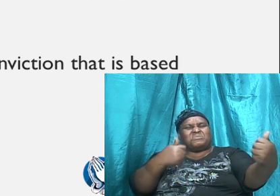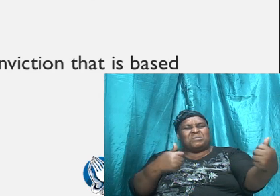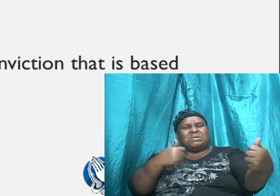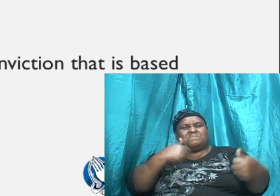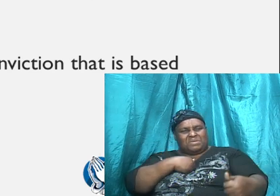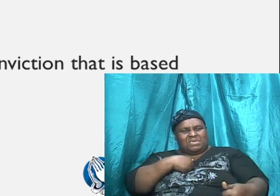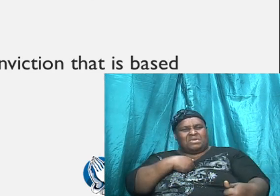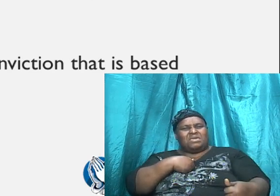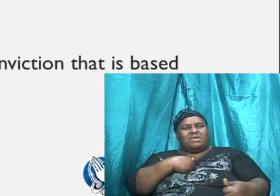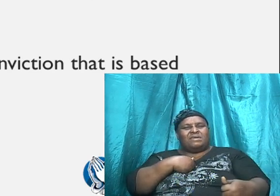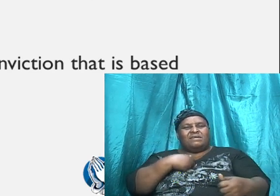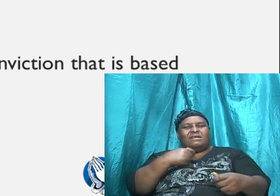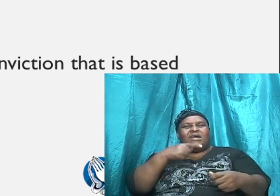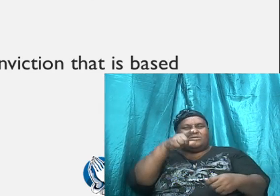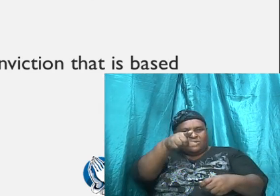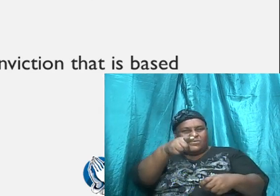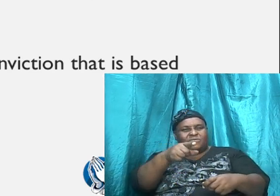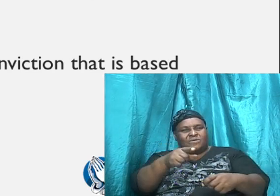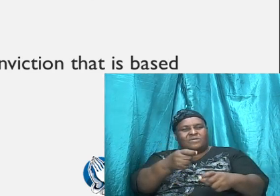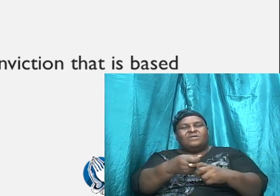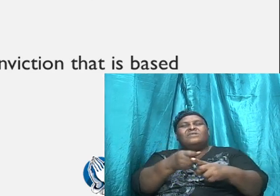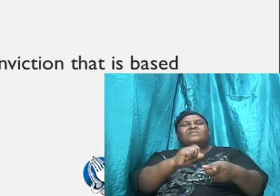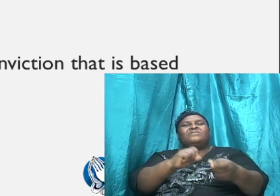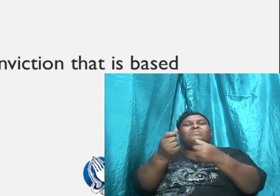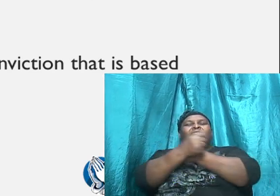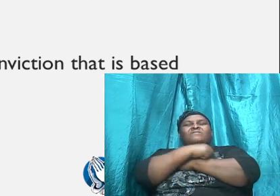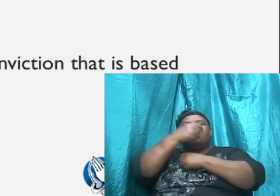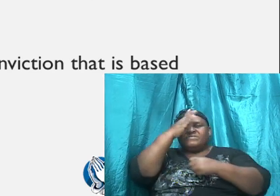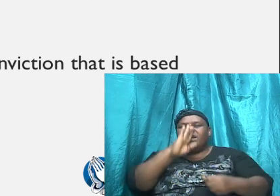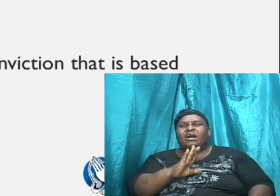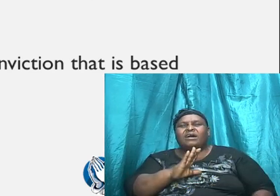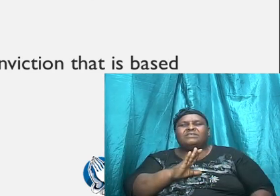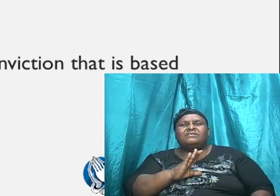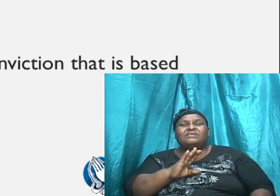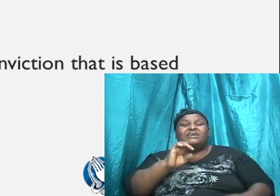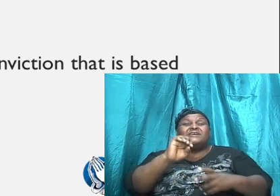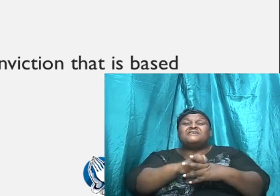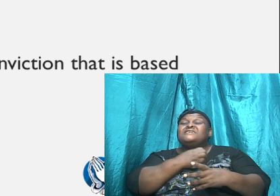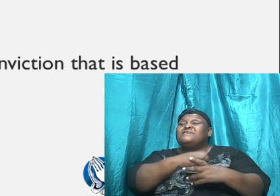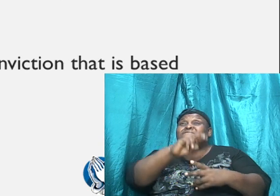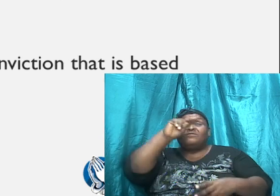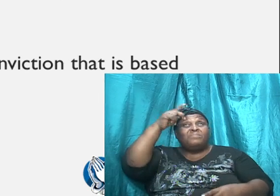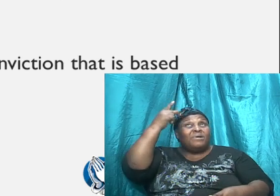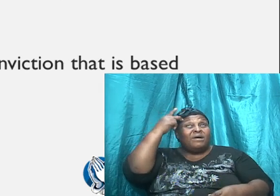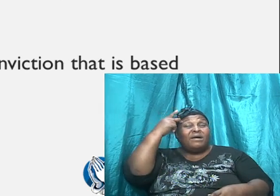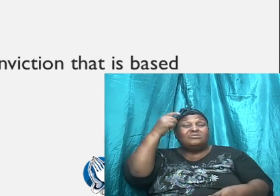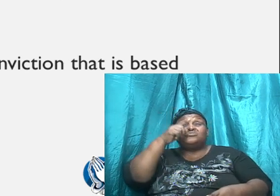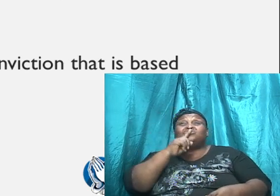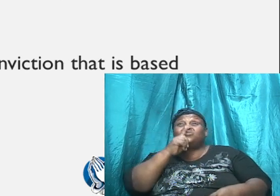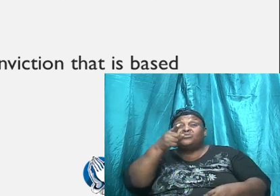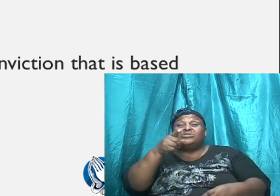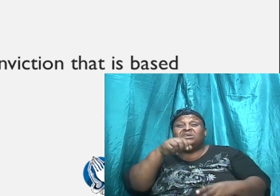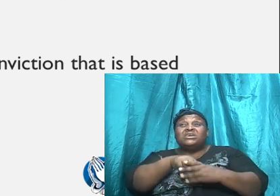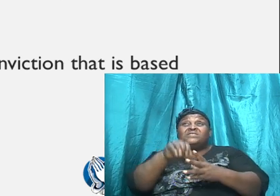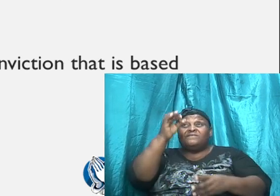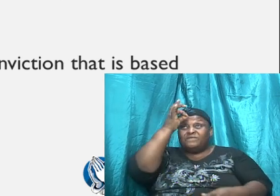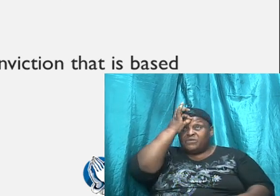says, and he is even convinced, and he's saying, he's speaking, and he's saying that in the future,